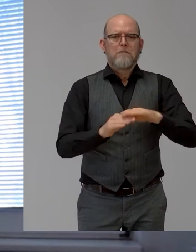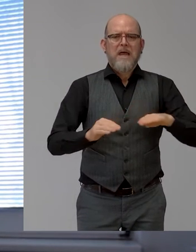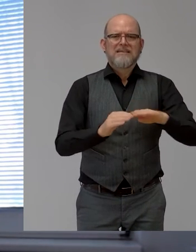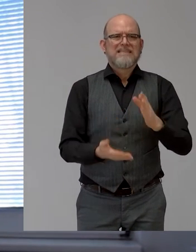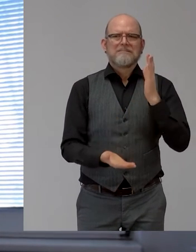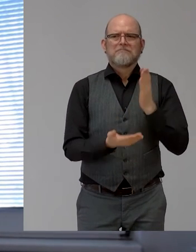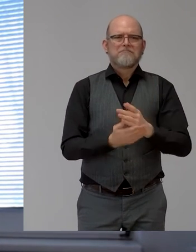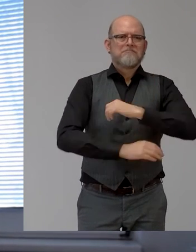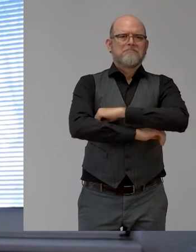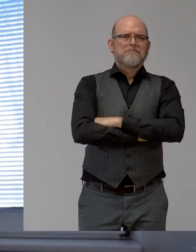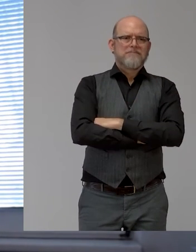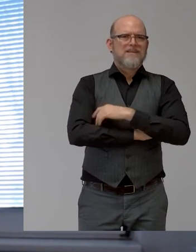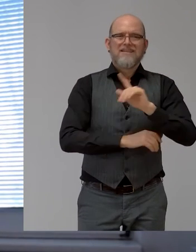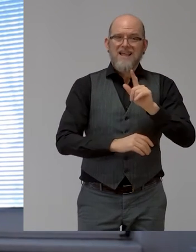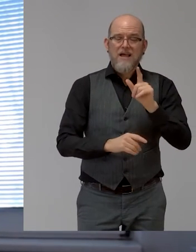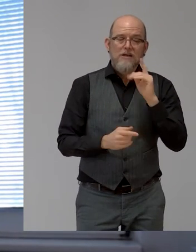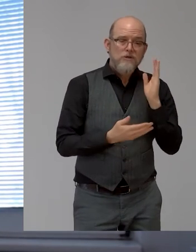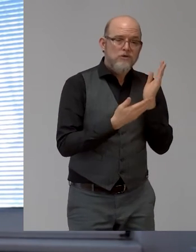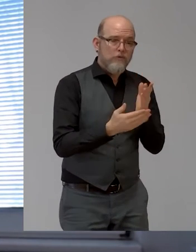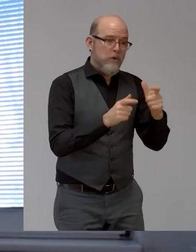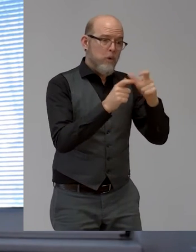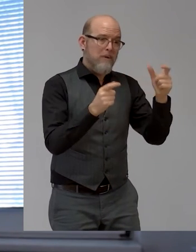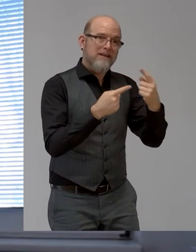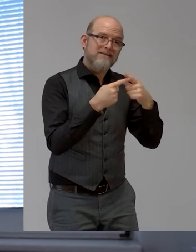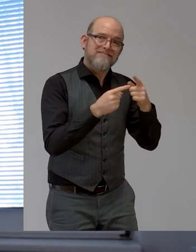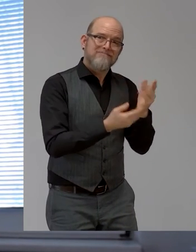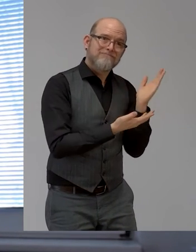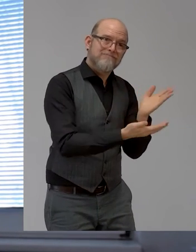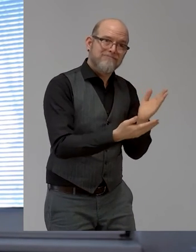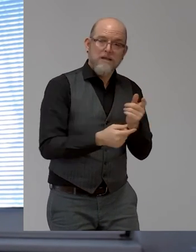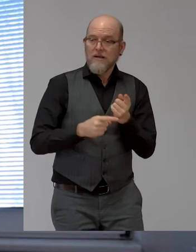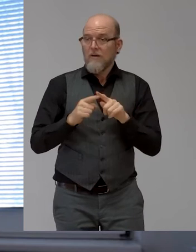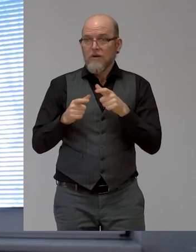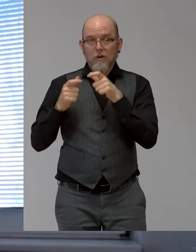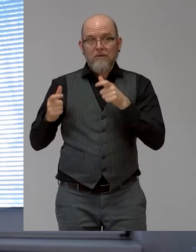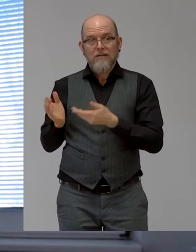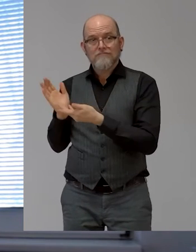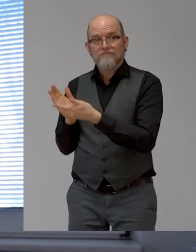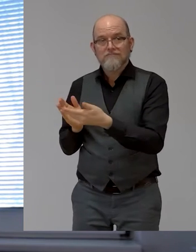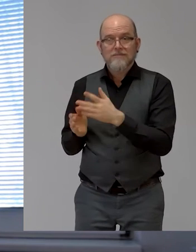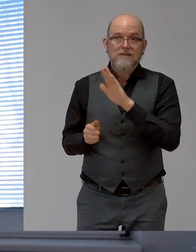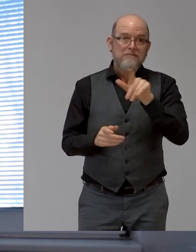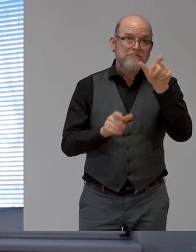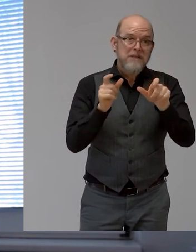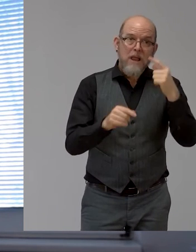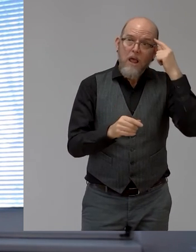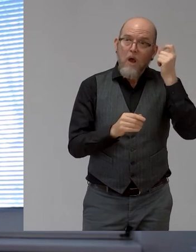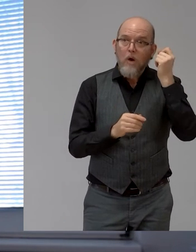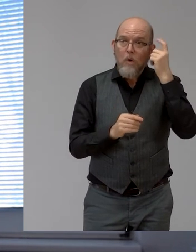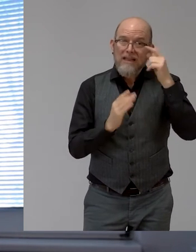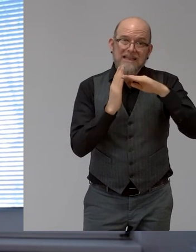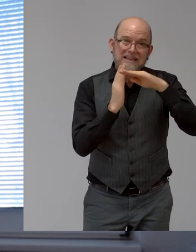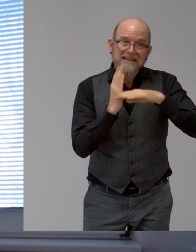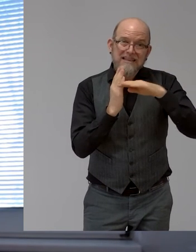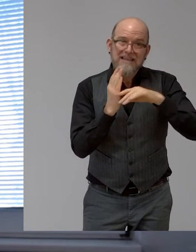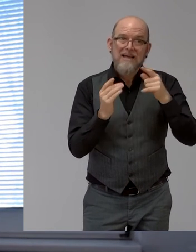area of people with cognitive and learning disabilities is one that is so individual, that is very difficult